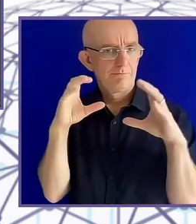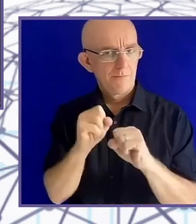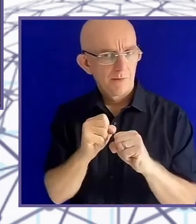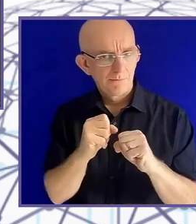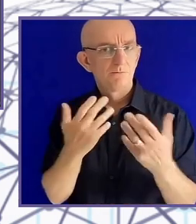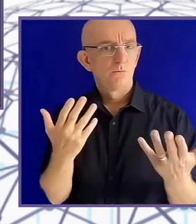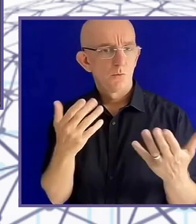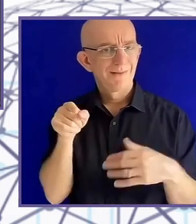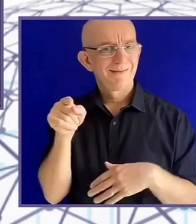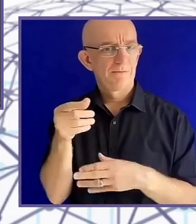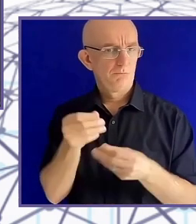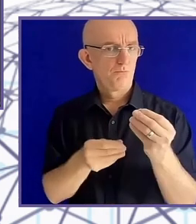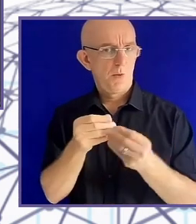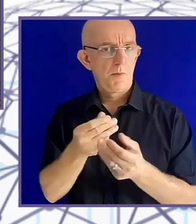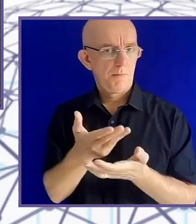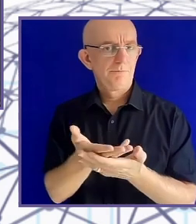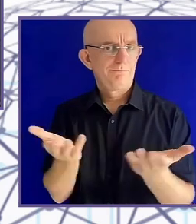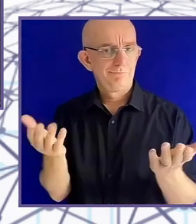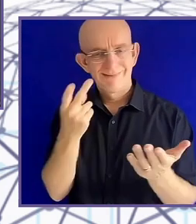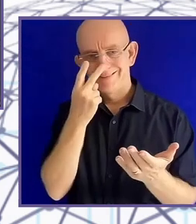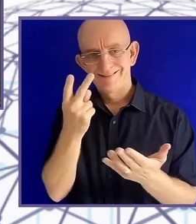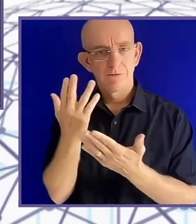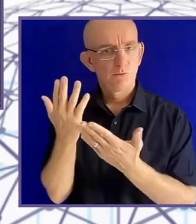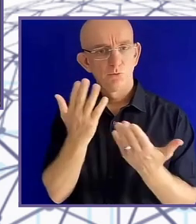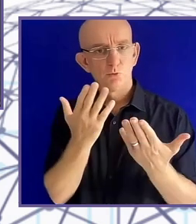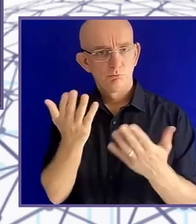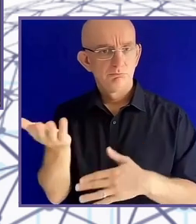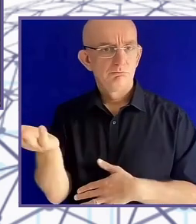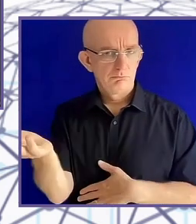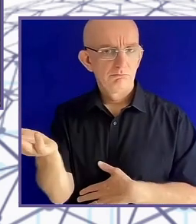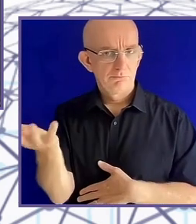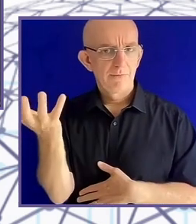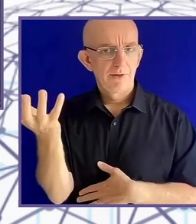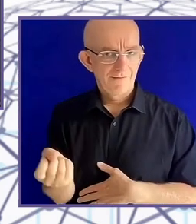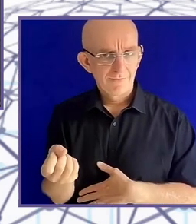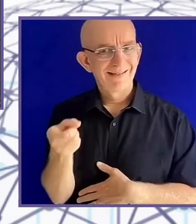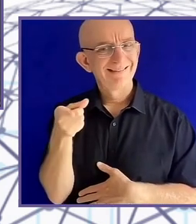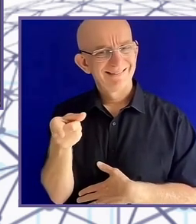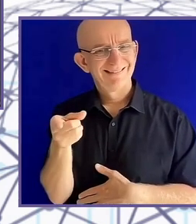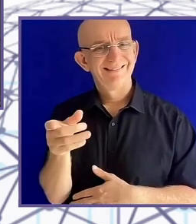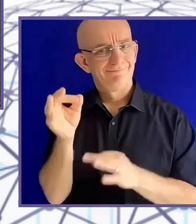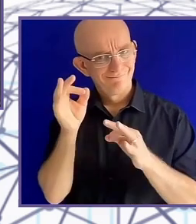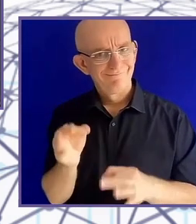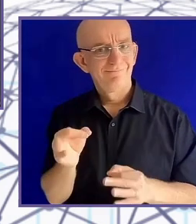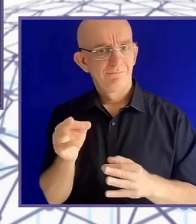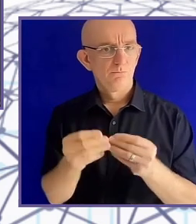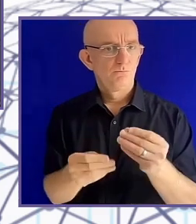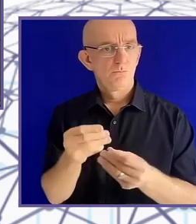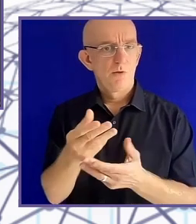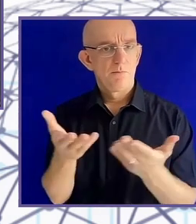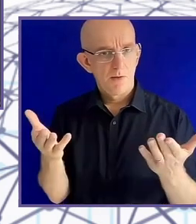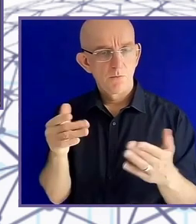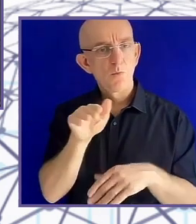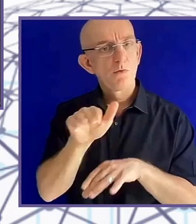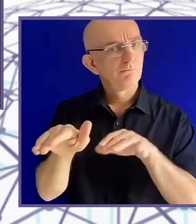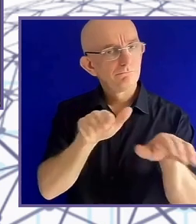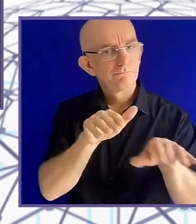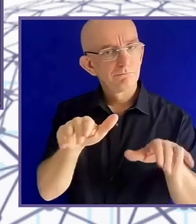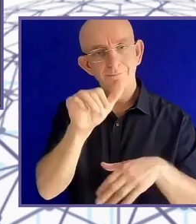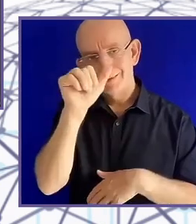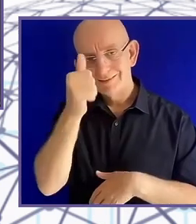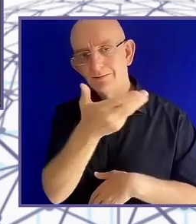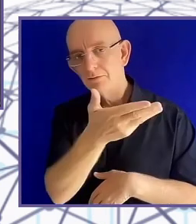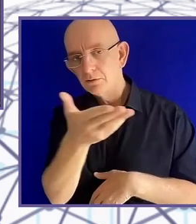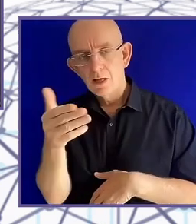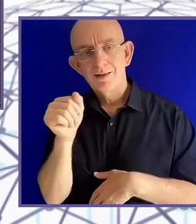draw, for example, a tree, they'll often draw a circle. And if you ask them, like, why is that a tree? When we've